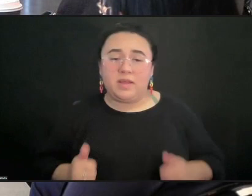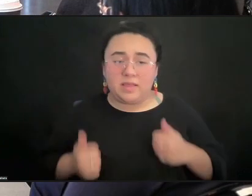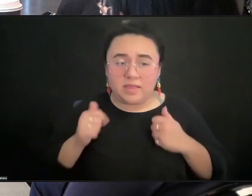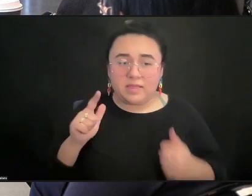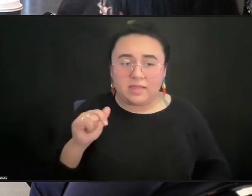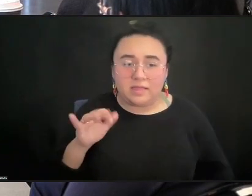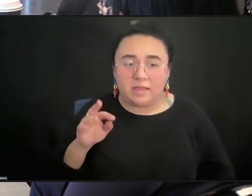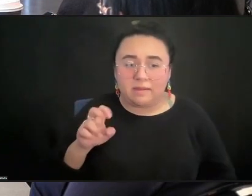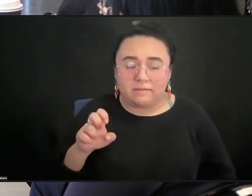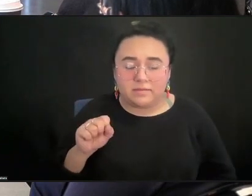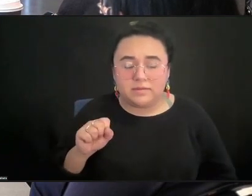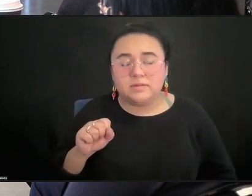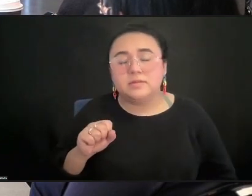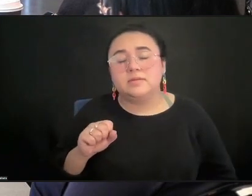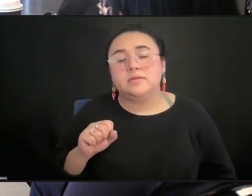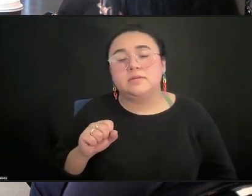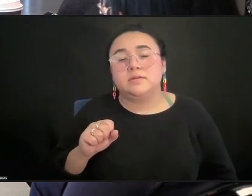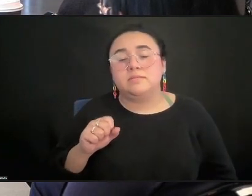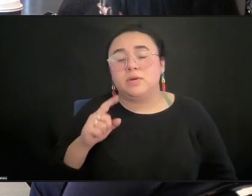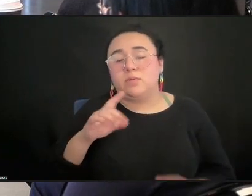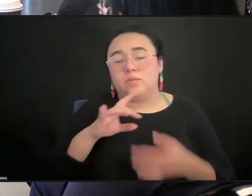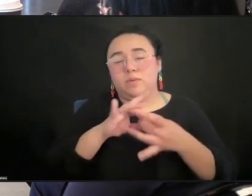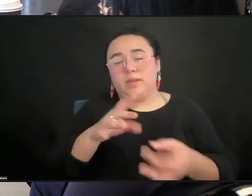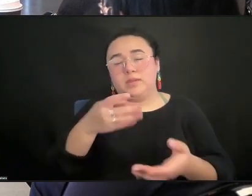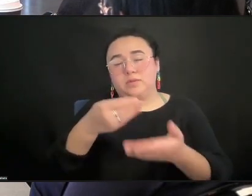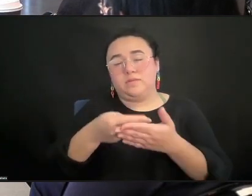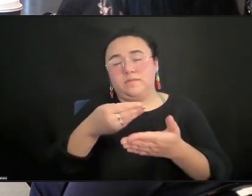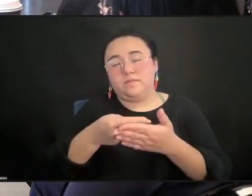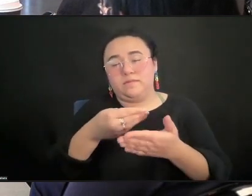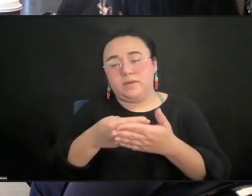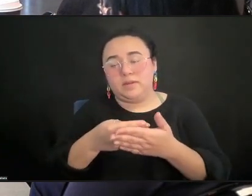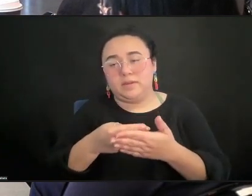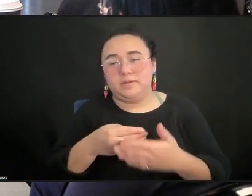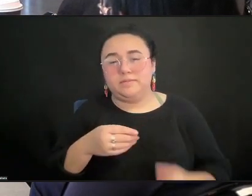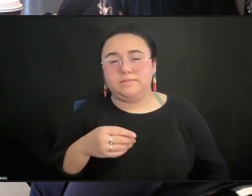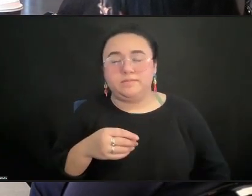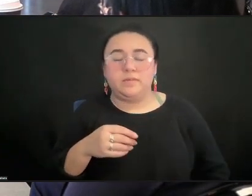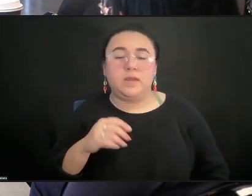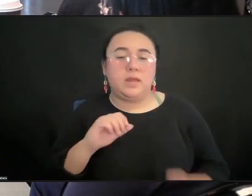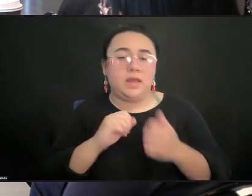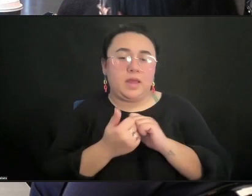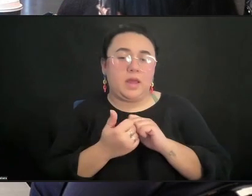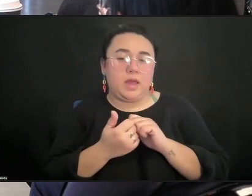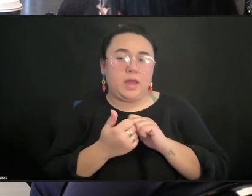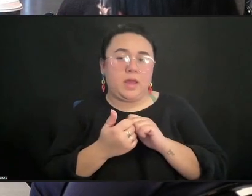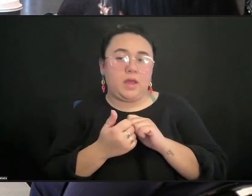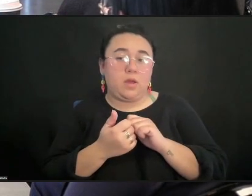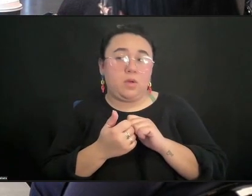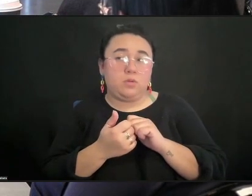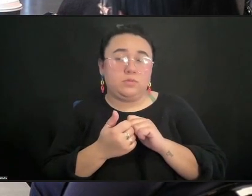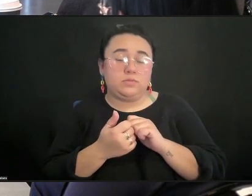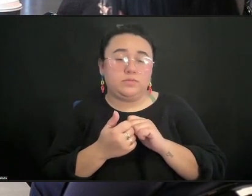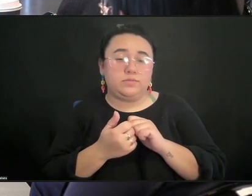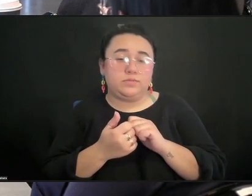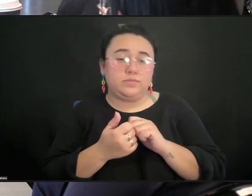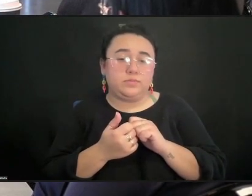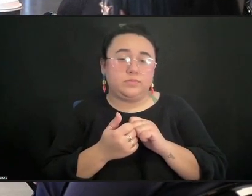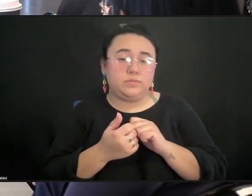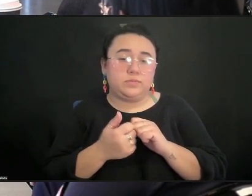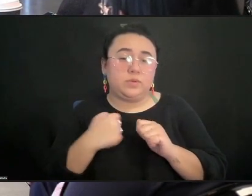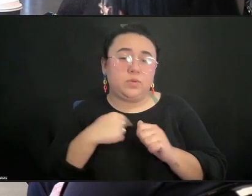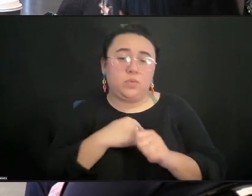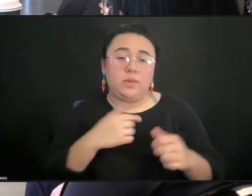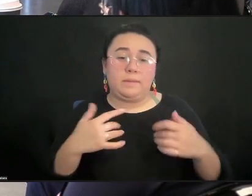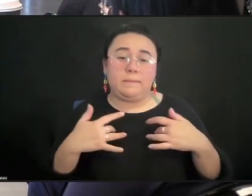in terms of funding and sort of how we're often forced